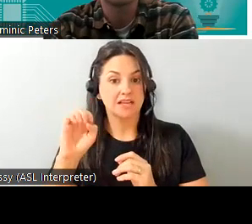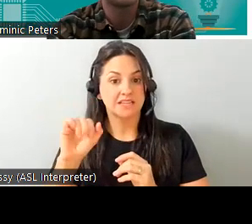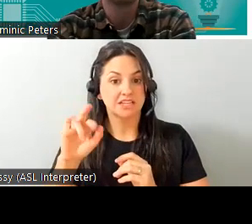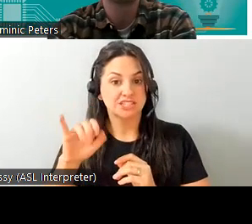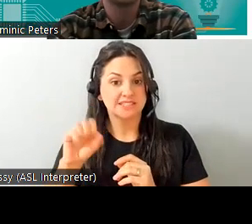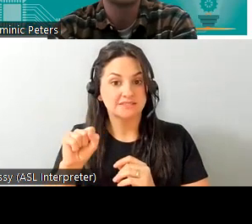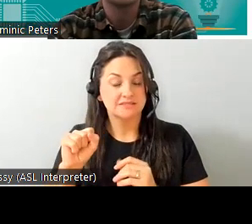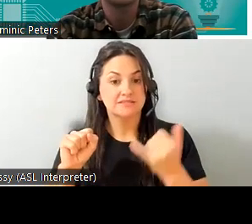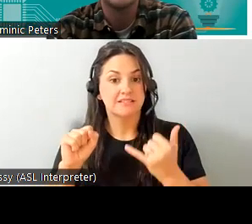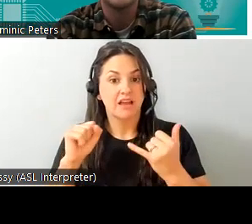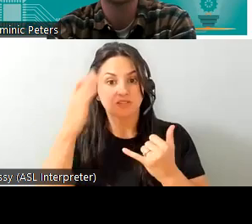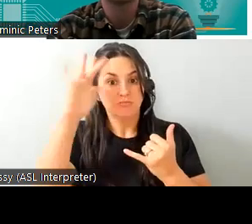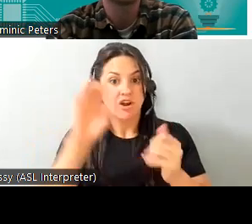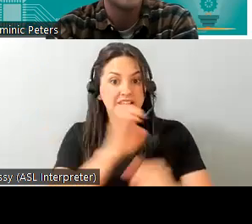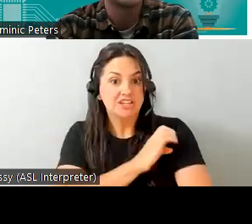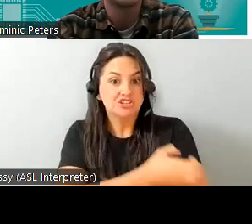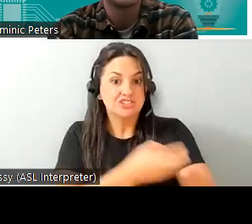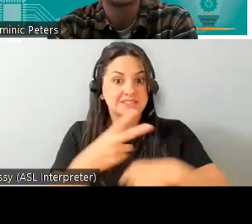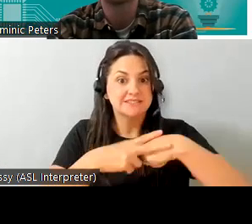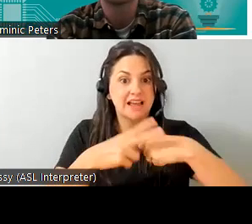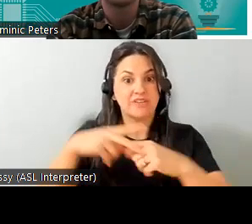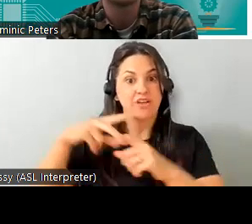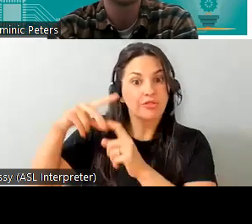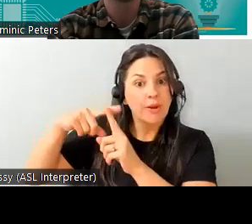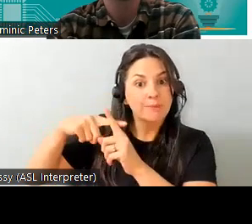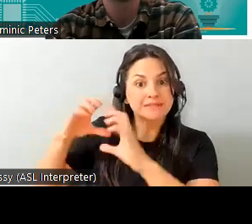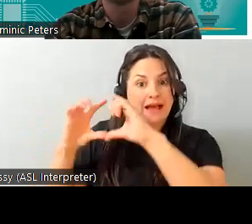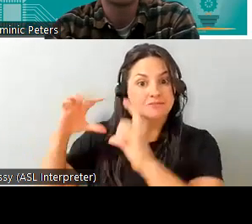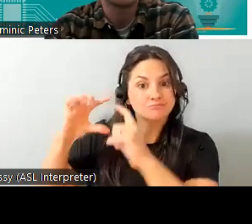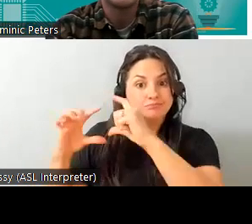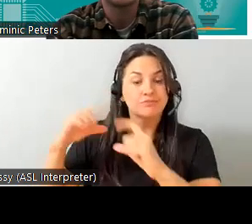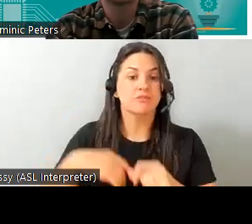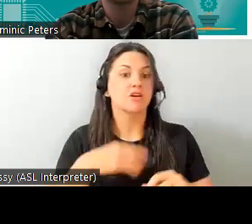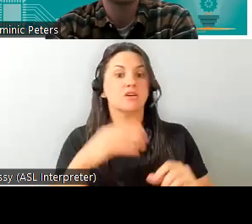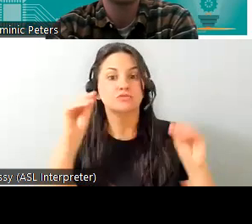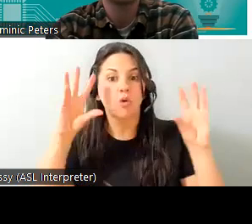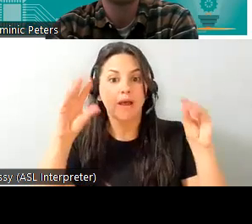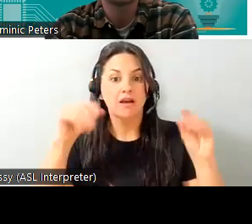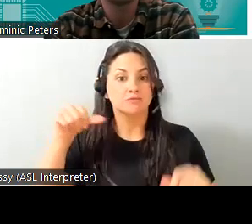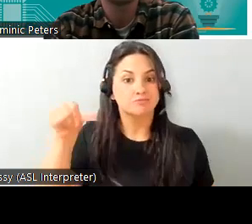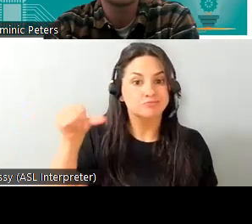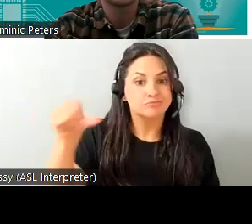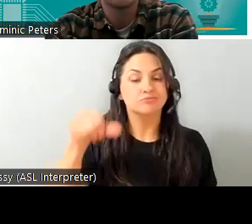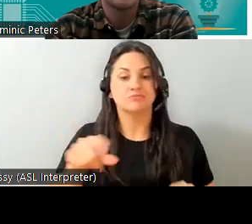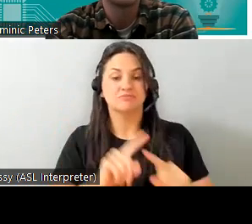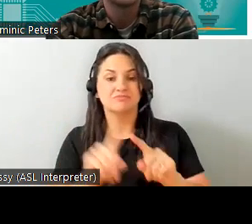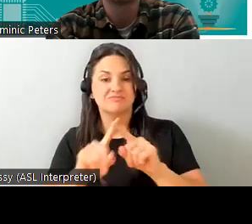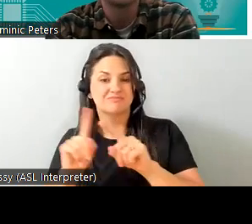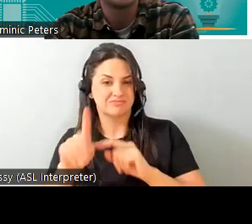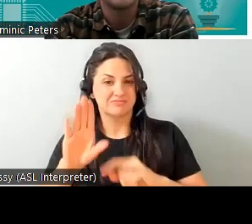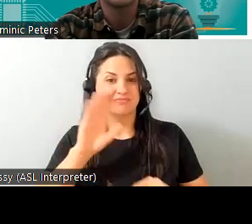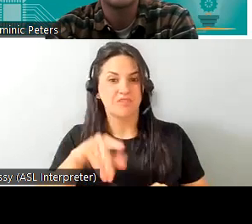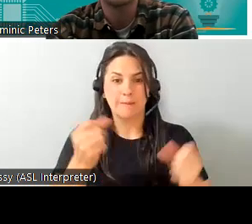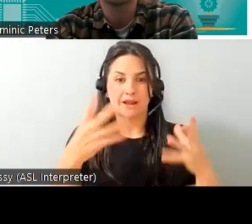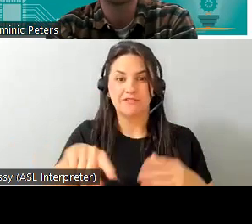buy smart energy saving thermostats automatic lighting doorbells you name it and i'm sure if many of guys at home have an